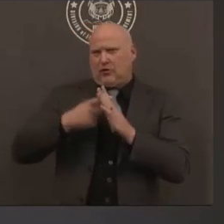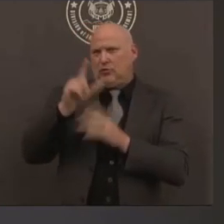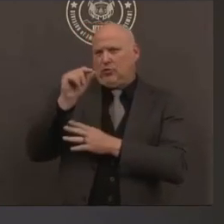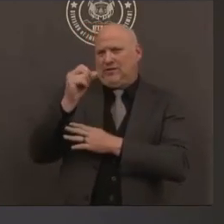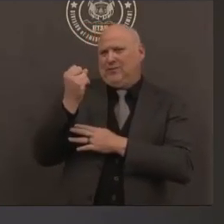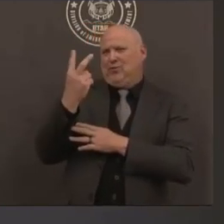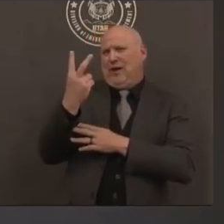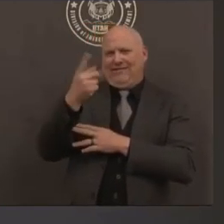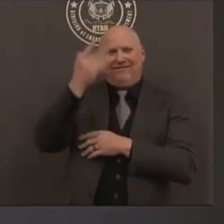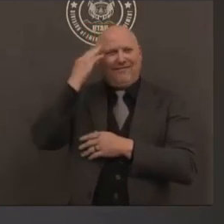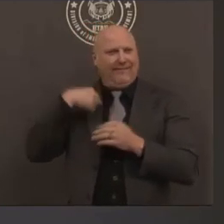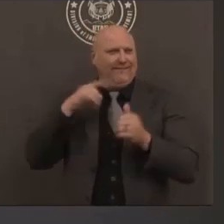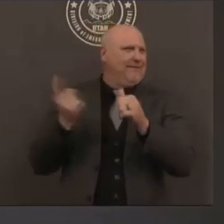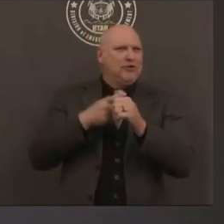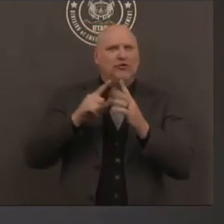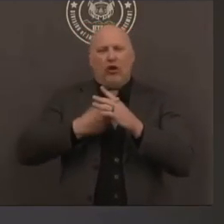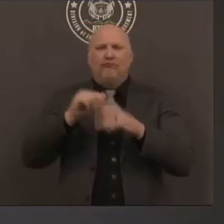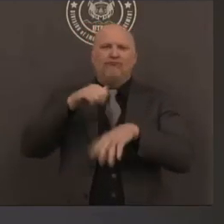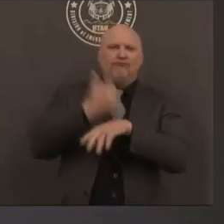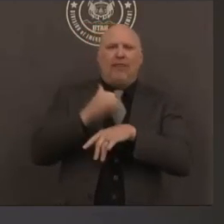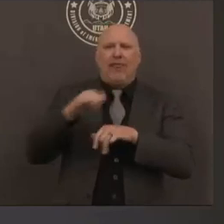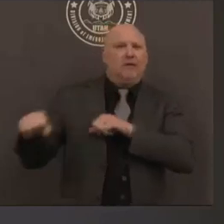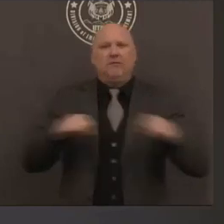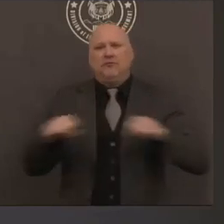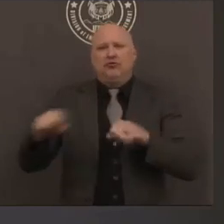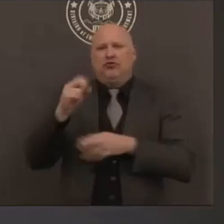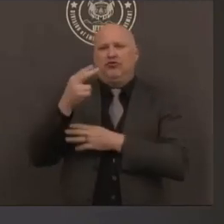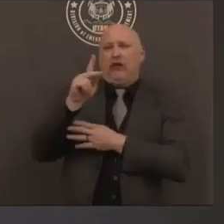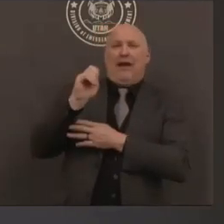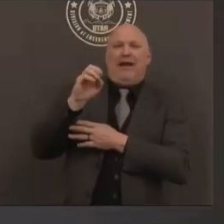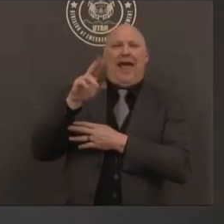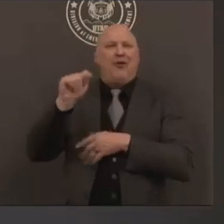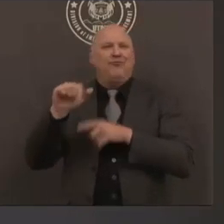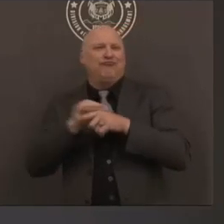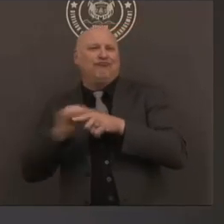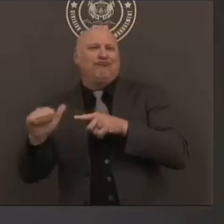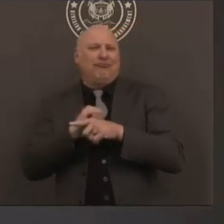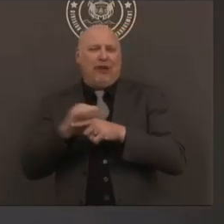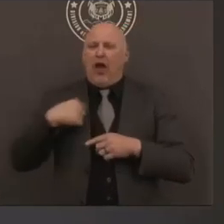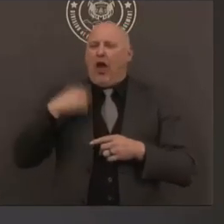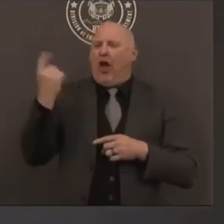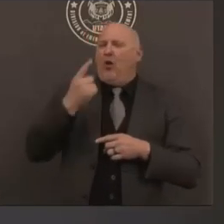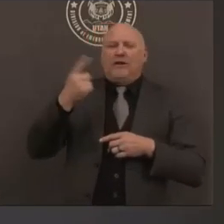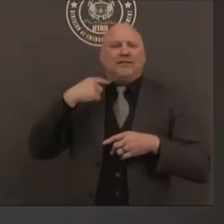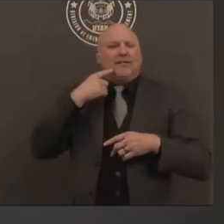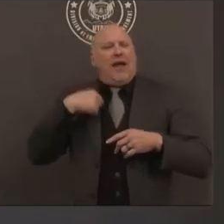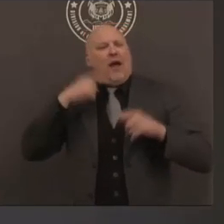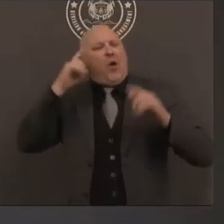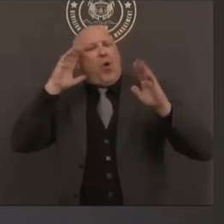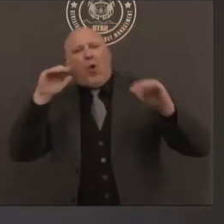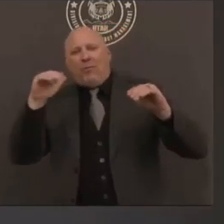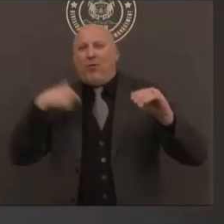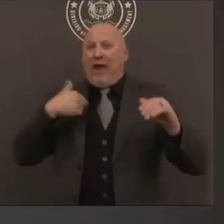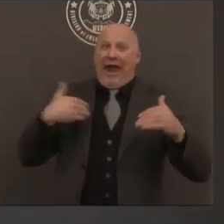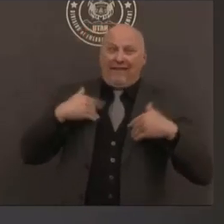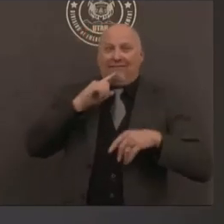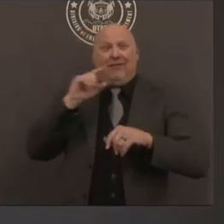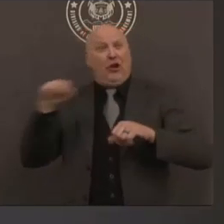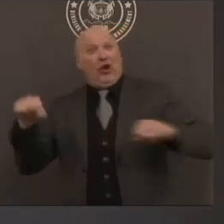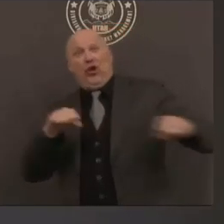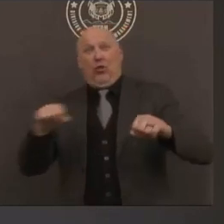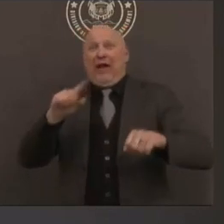wouldn't it be great if there was an earthquake on the day of the shakeout to remind everybody that utah is earthquake country